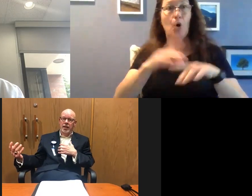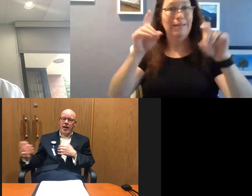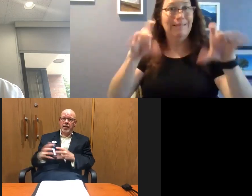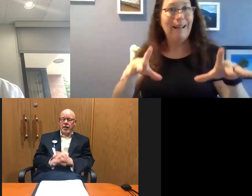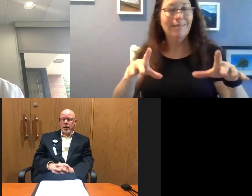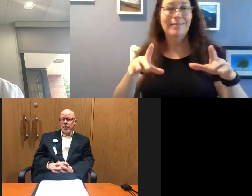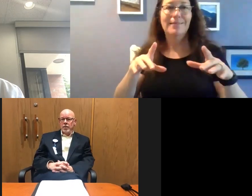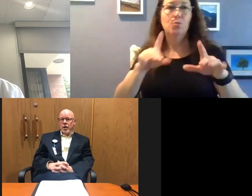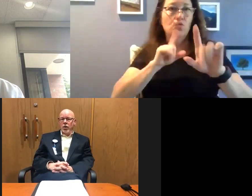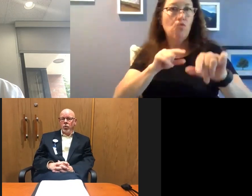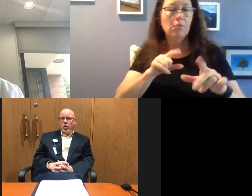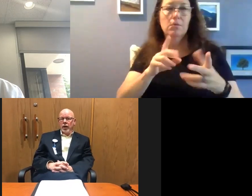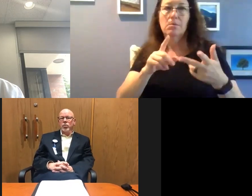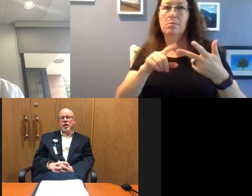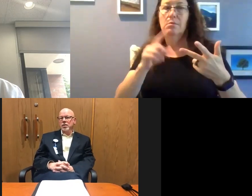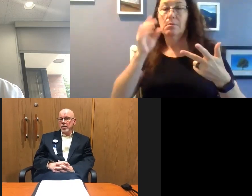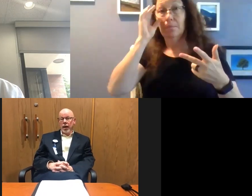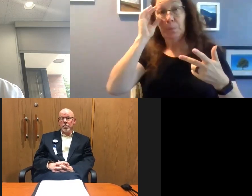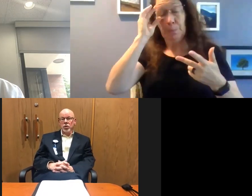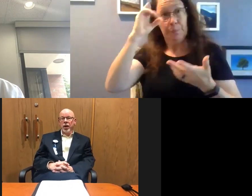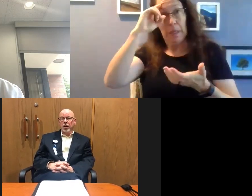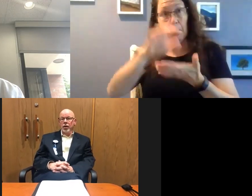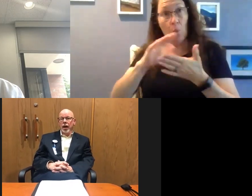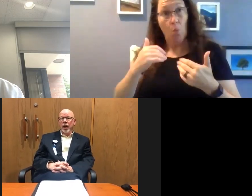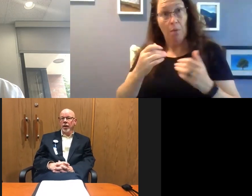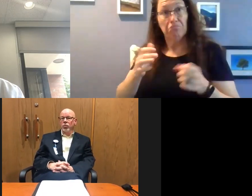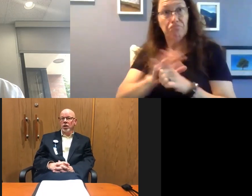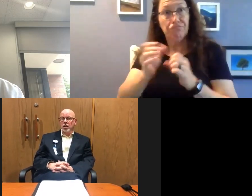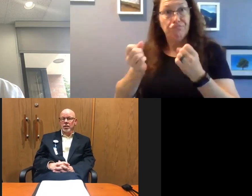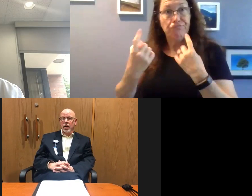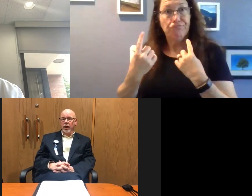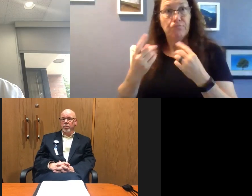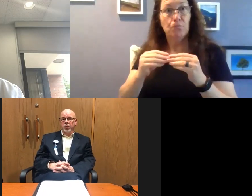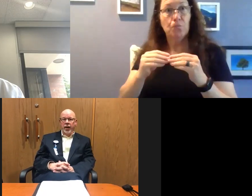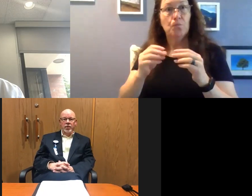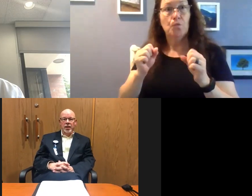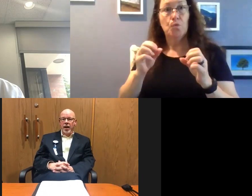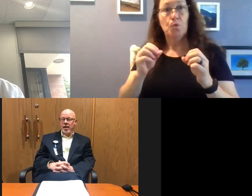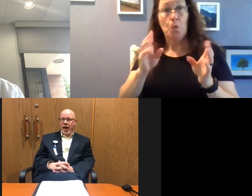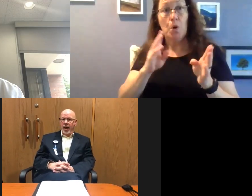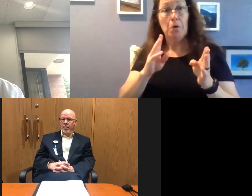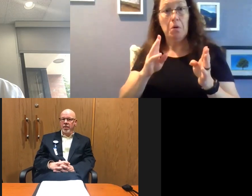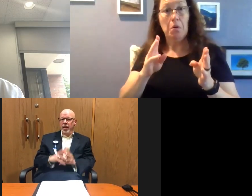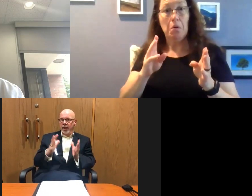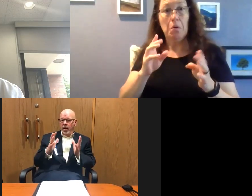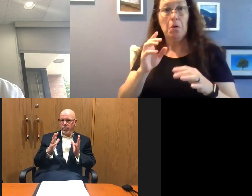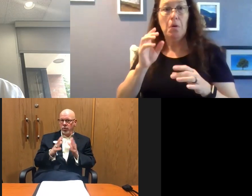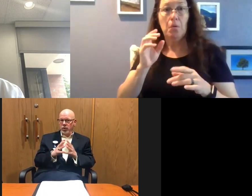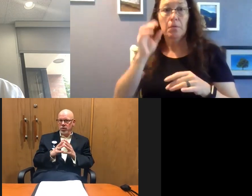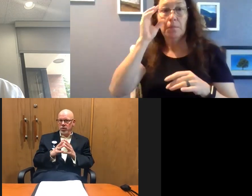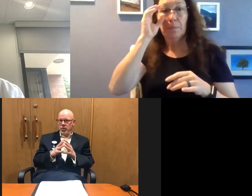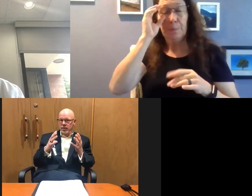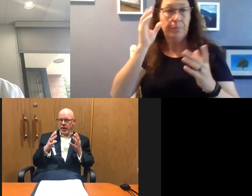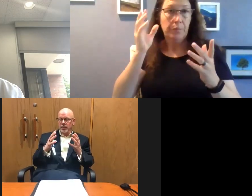things like that. So I think we understand it much better. And we just are playing with a dynamic that now we're